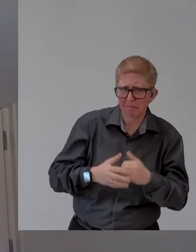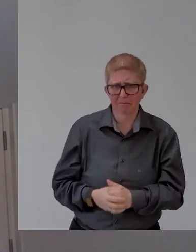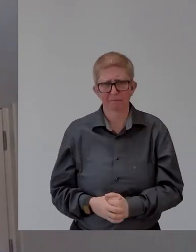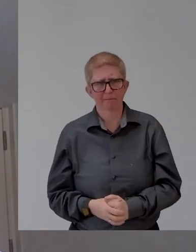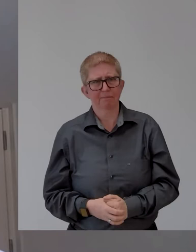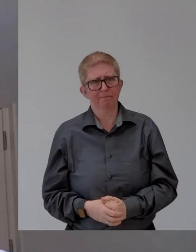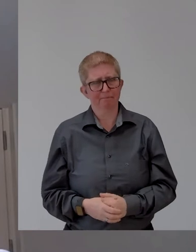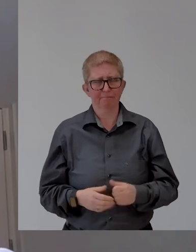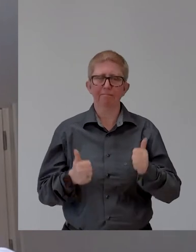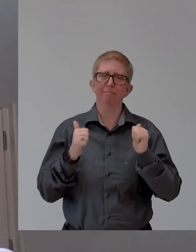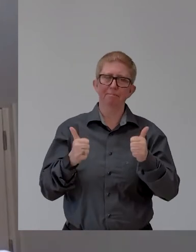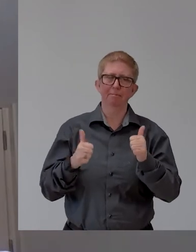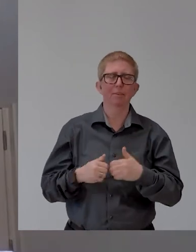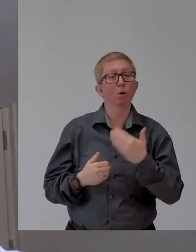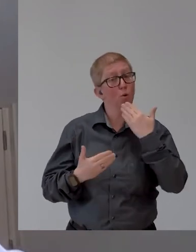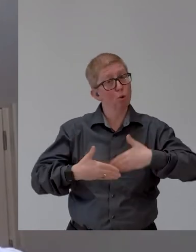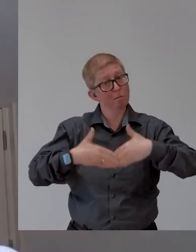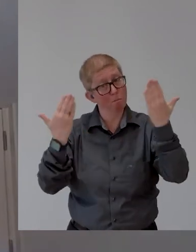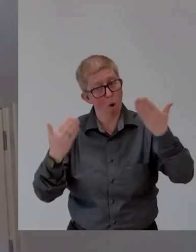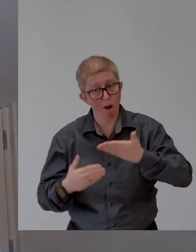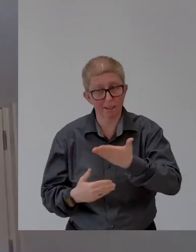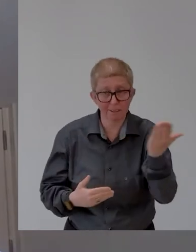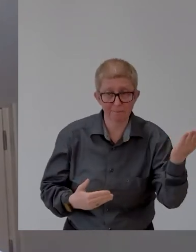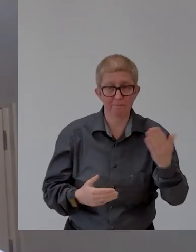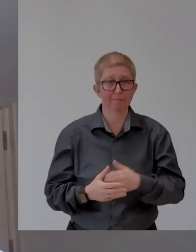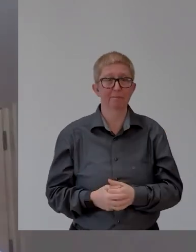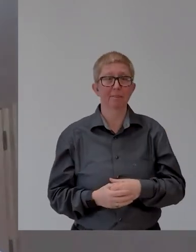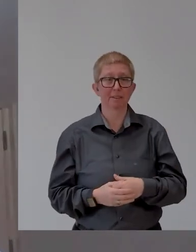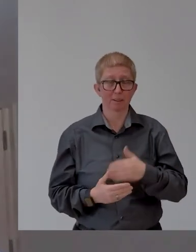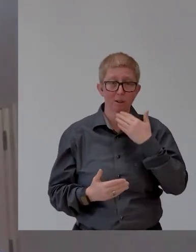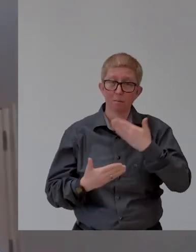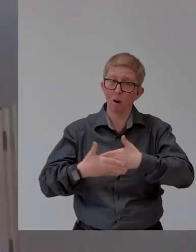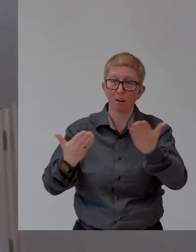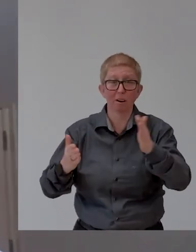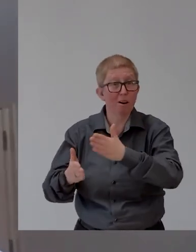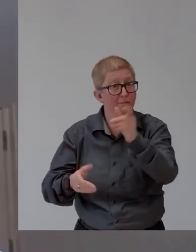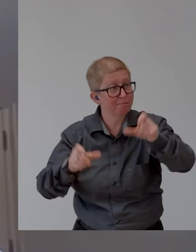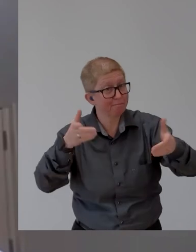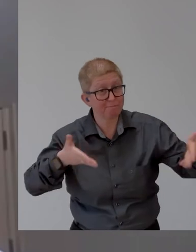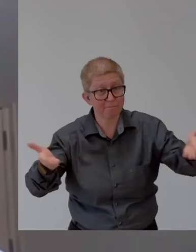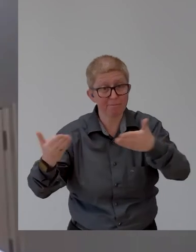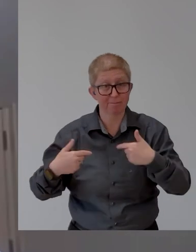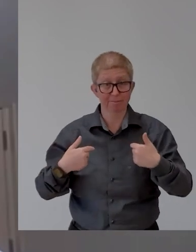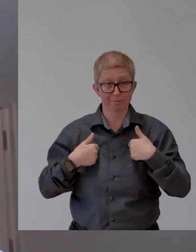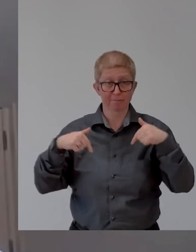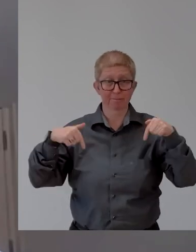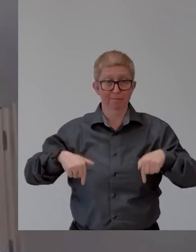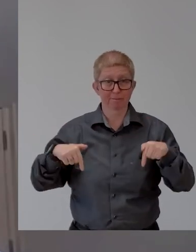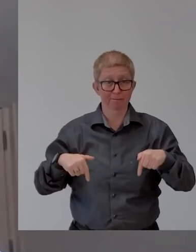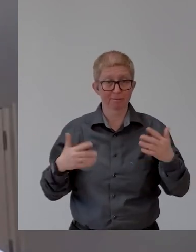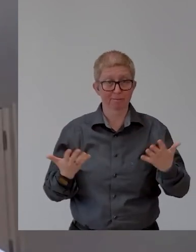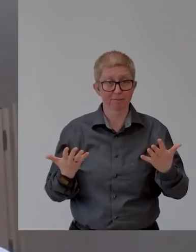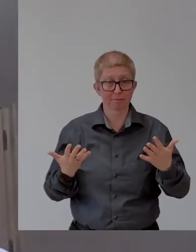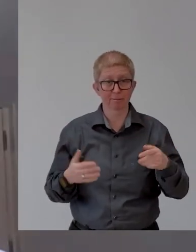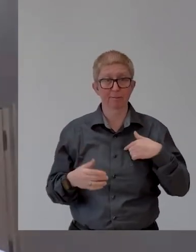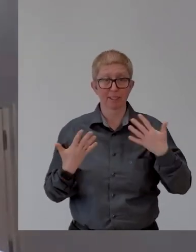Uh, so good morning, Caroline. Good morning, everyone from a very snowy, uh, Zurich here in Switzerland. Um,